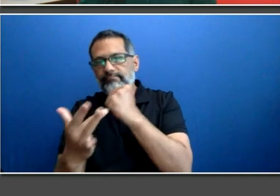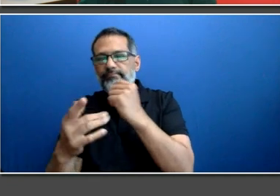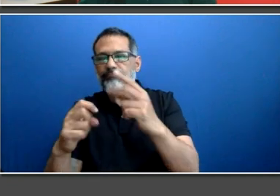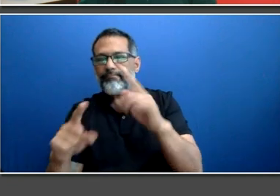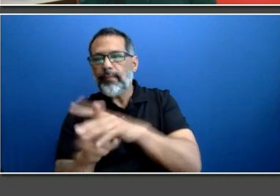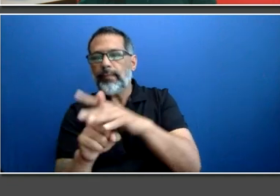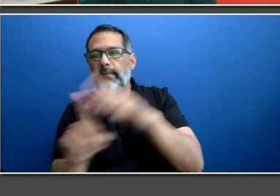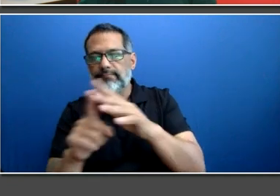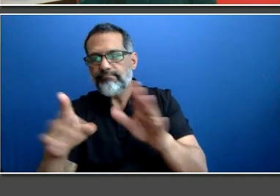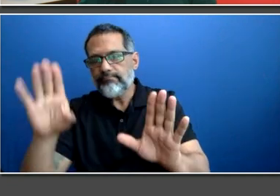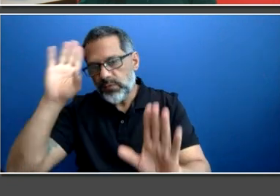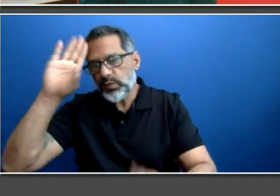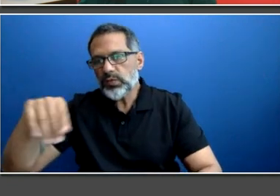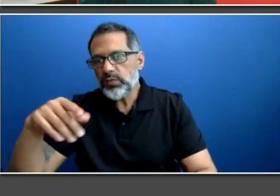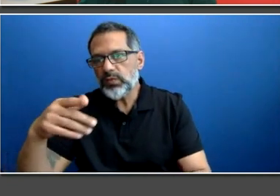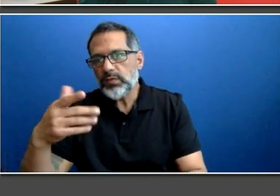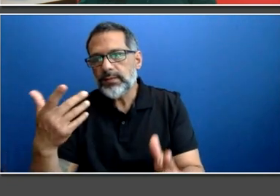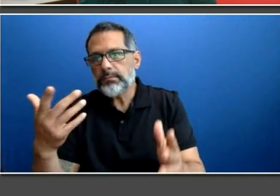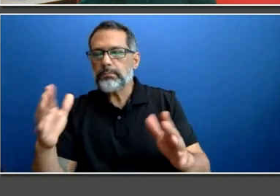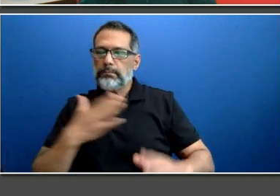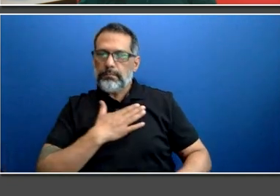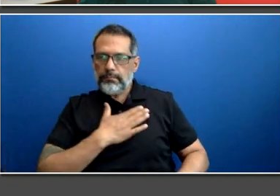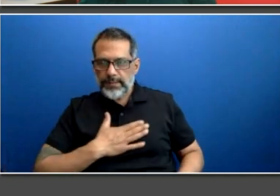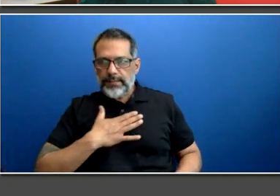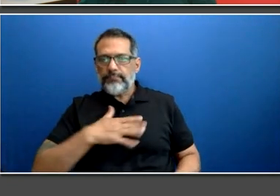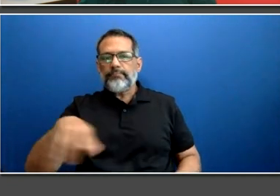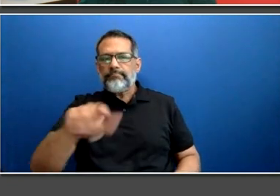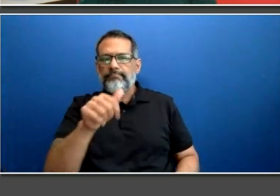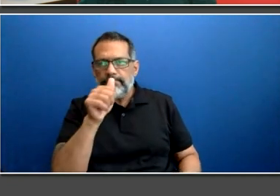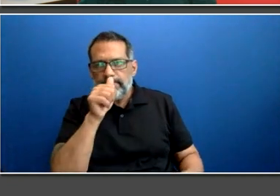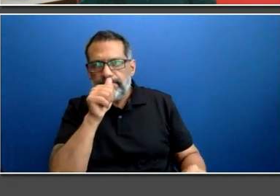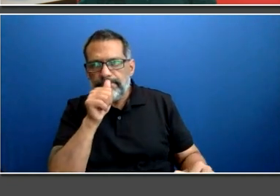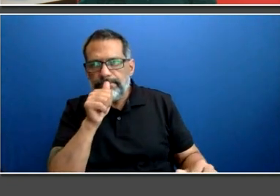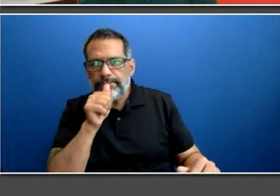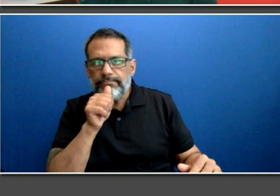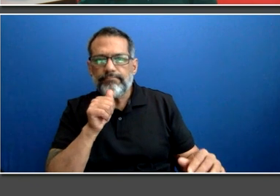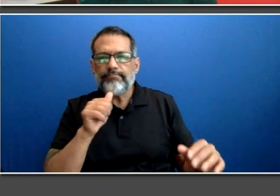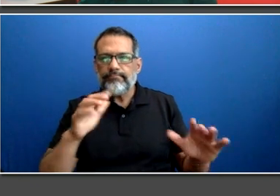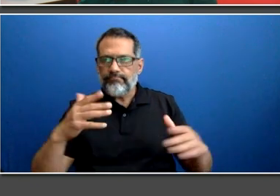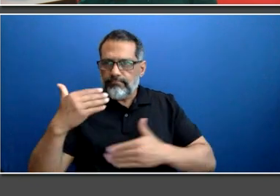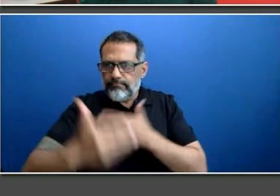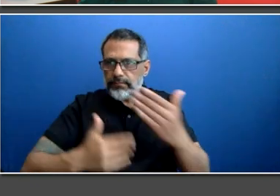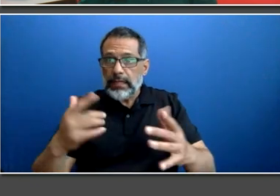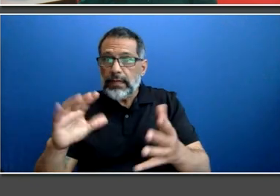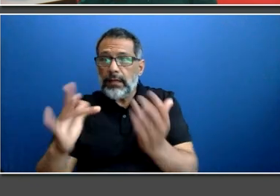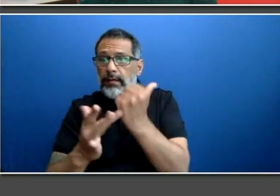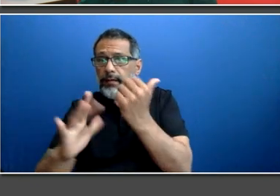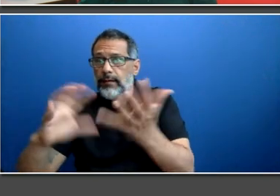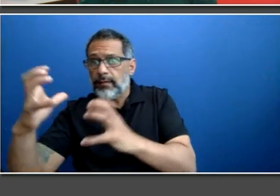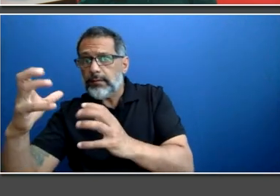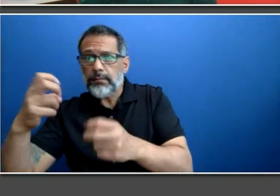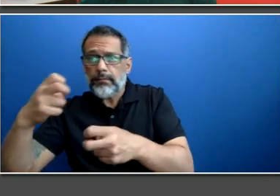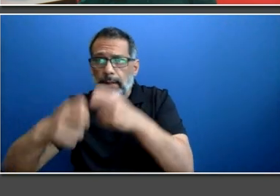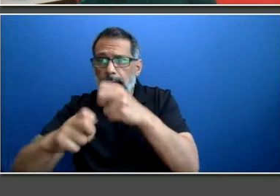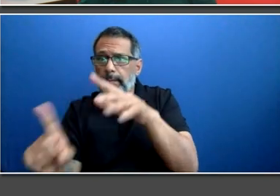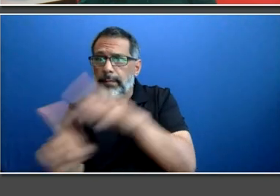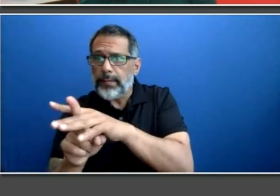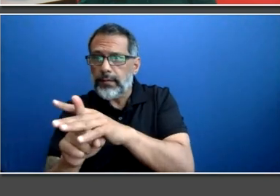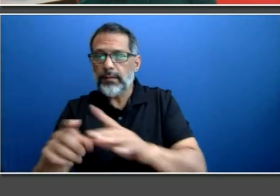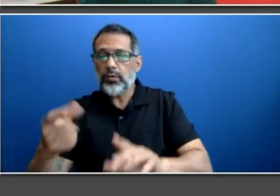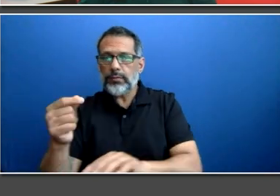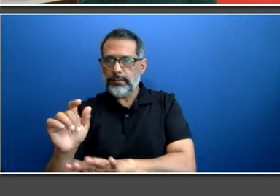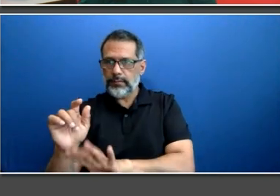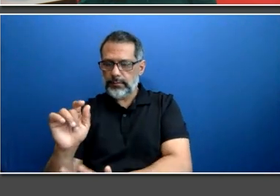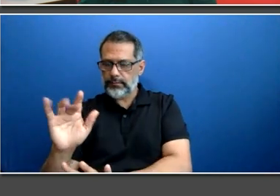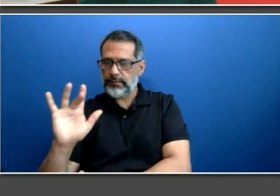please feel free to also use the chat box to ask for help. Staff will monitor this throughout the meeting and do their best to help